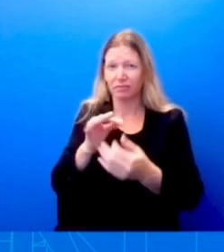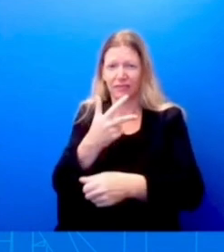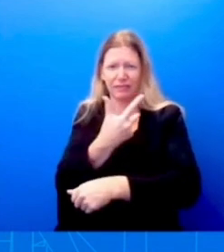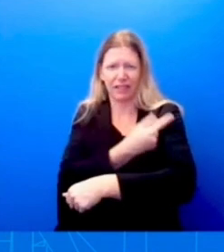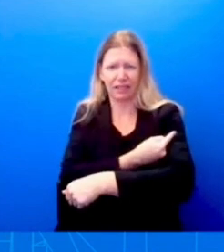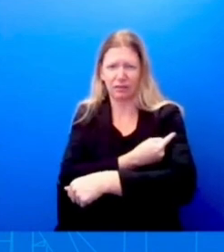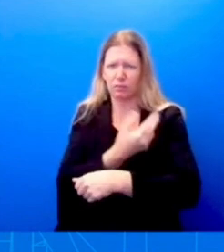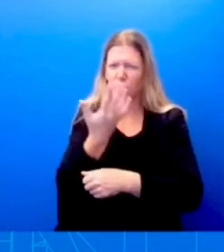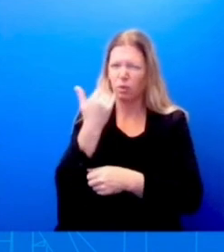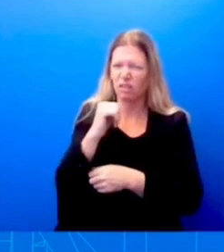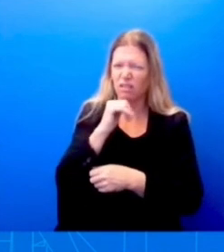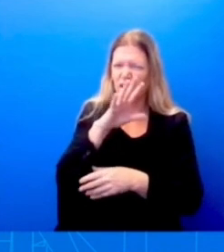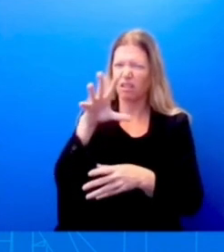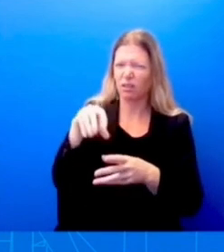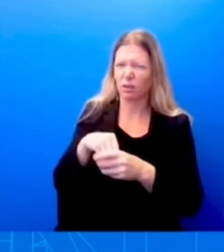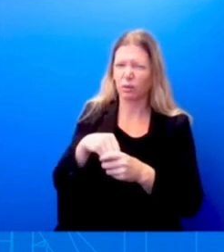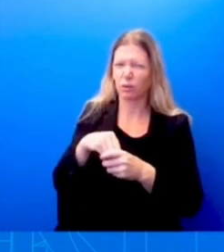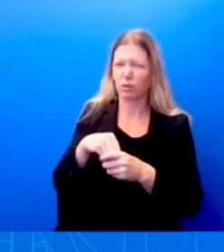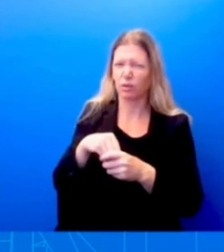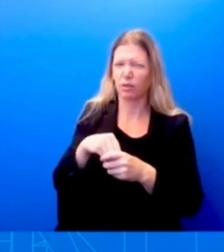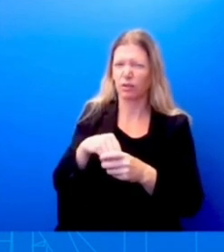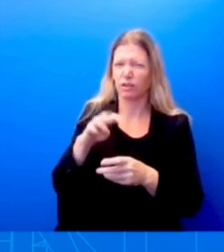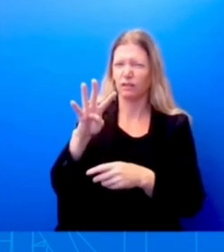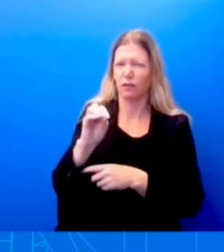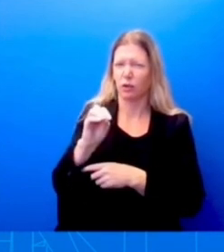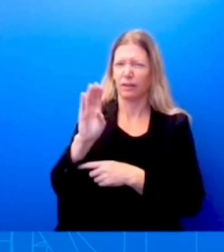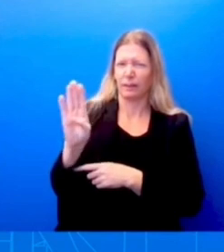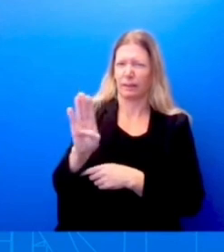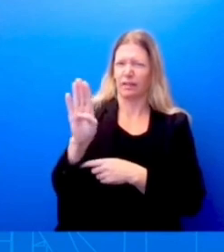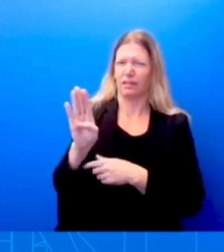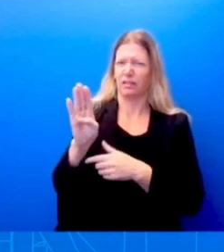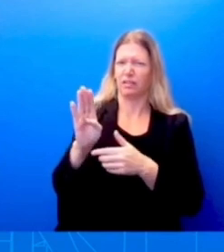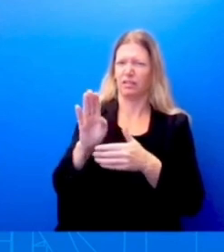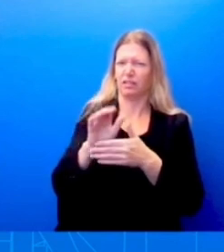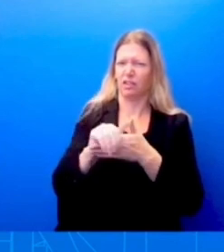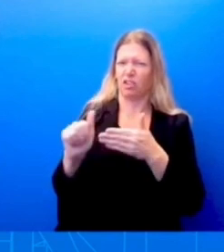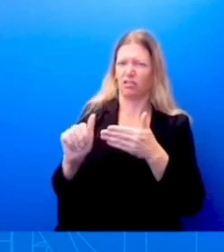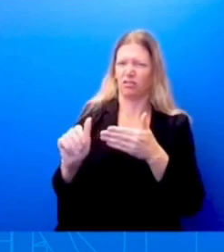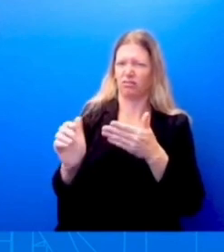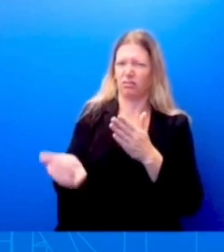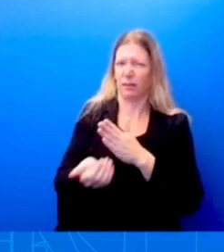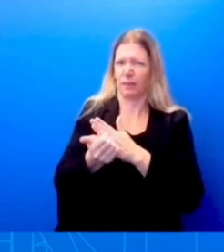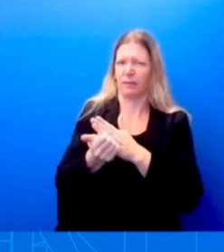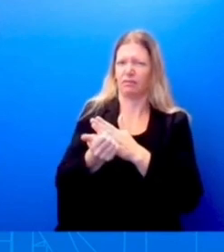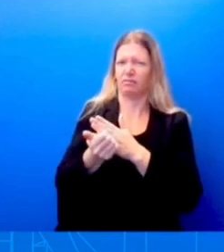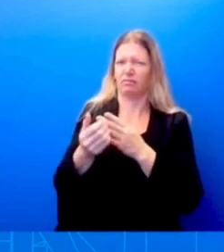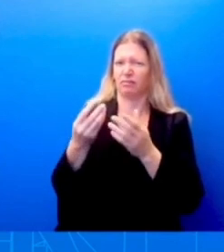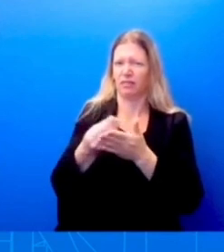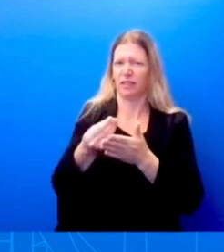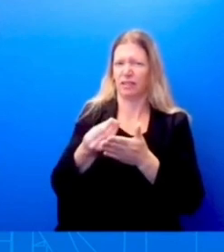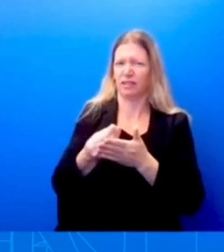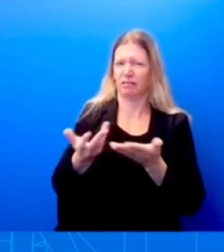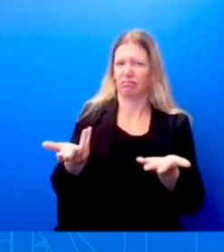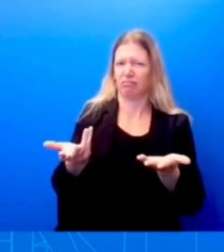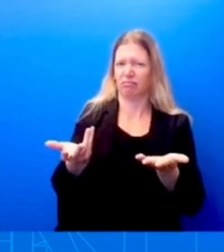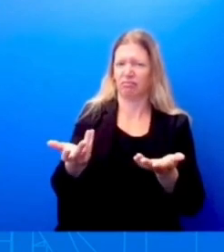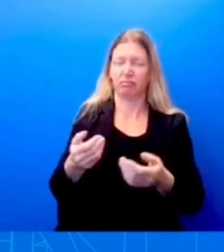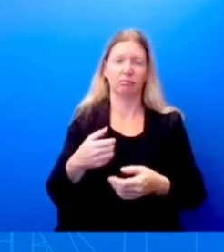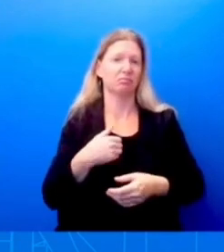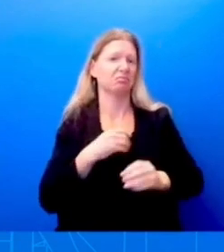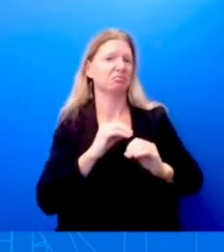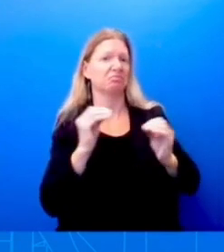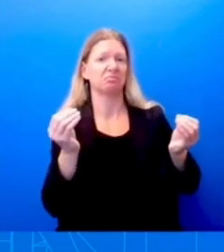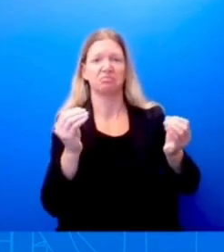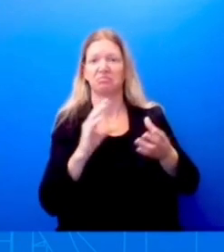funding request to Congress that was sent out this month? I just, I don't have anything else to share, uh, on the president's comments, uh, at this